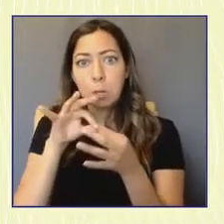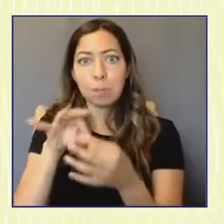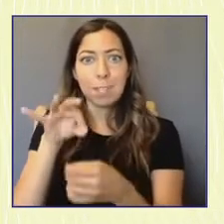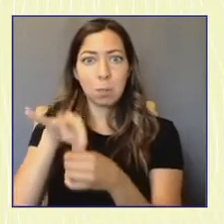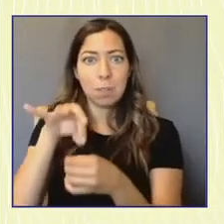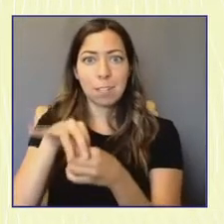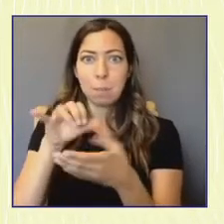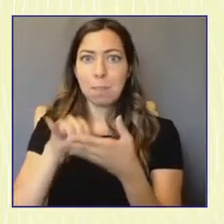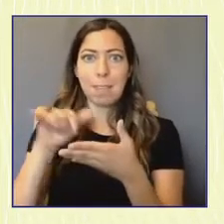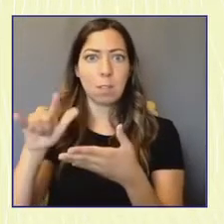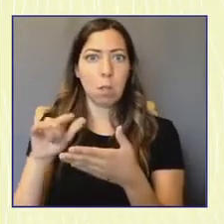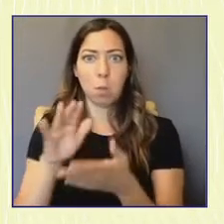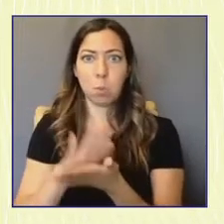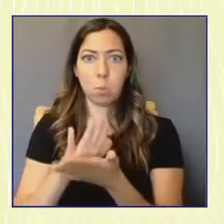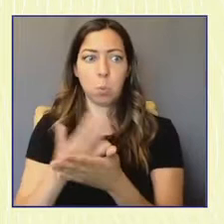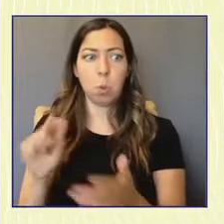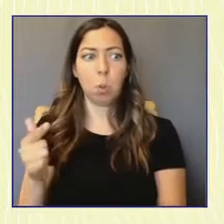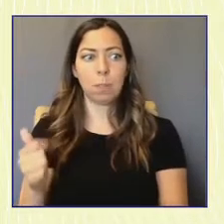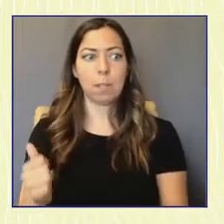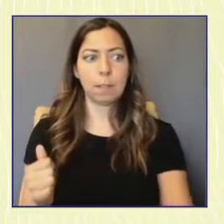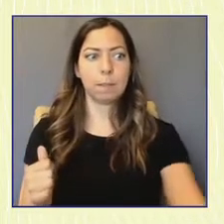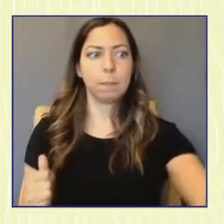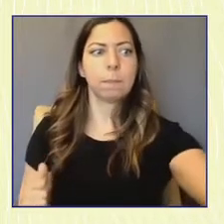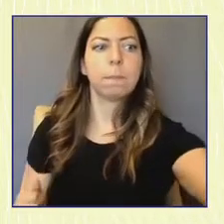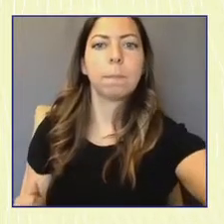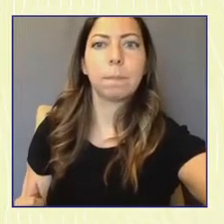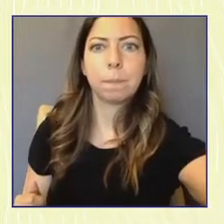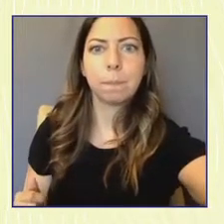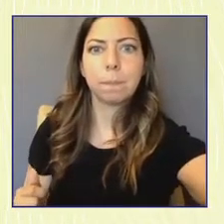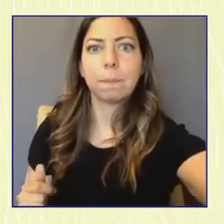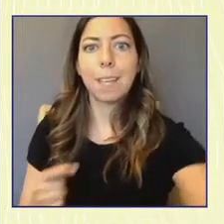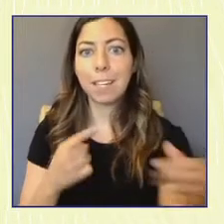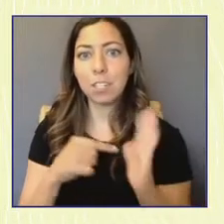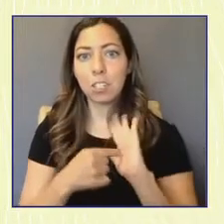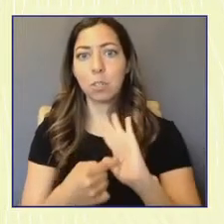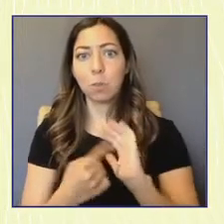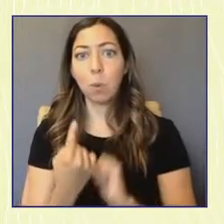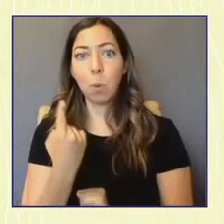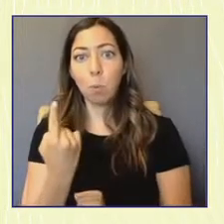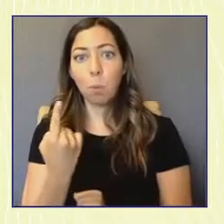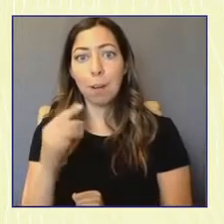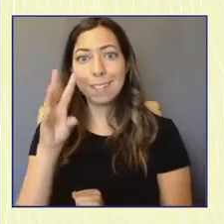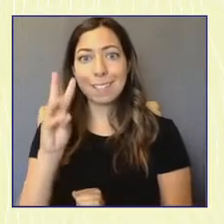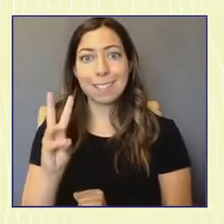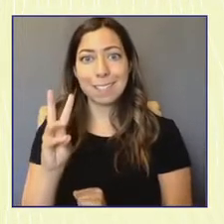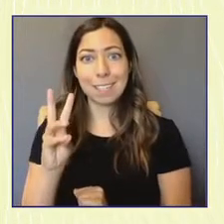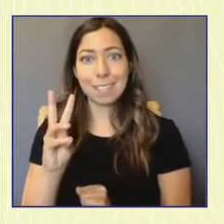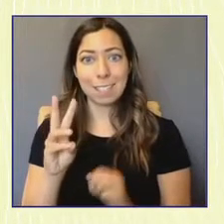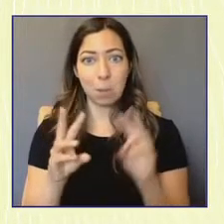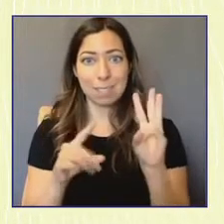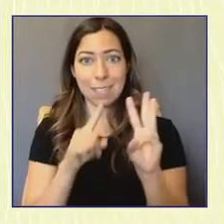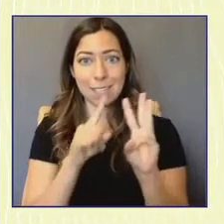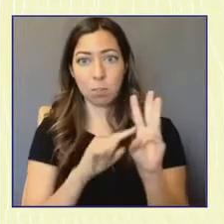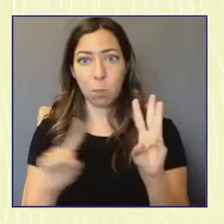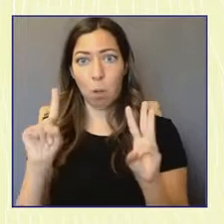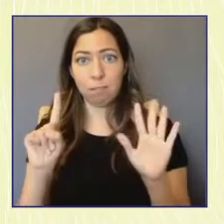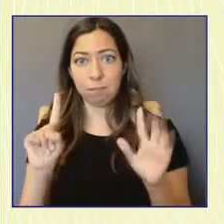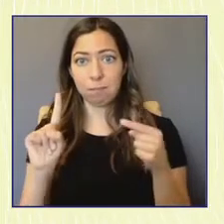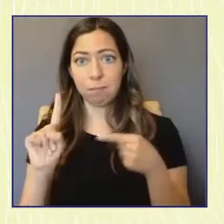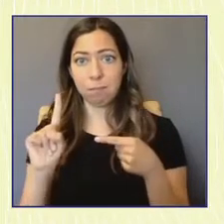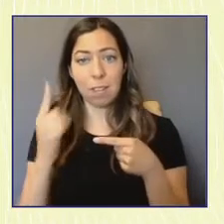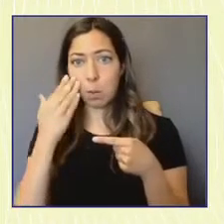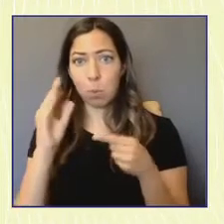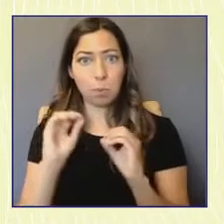in particular, it shows that one in six youth are just not really learning about elections or voting